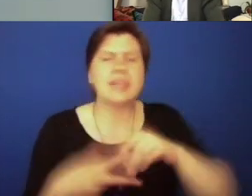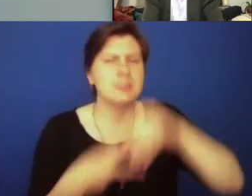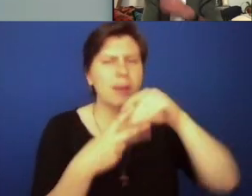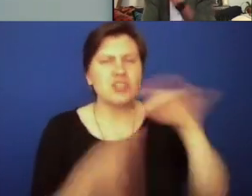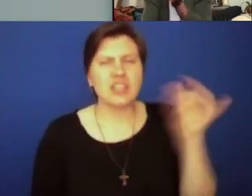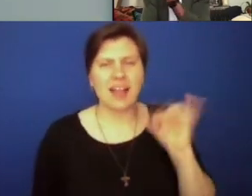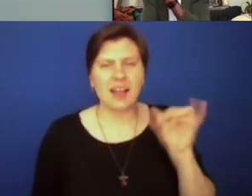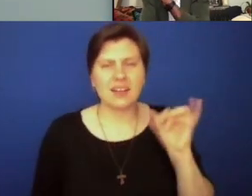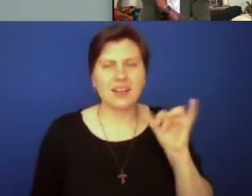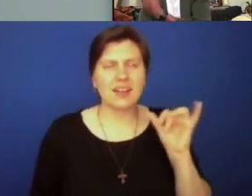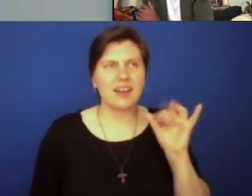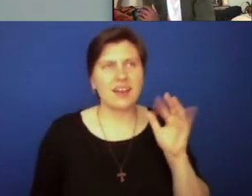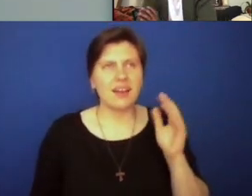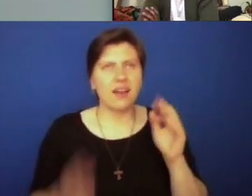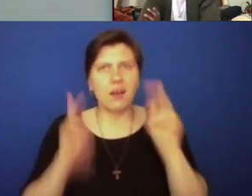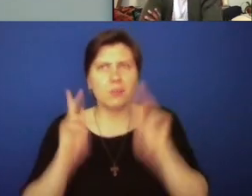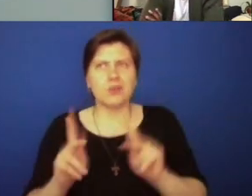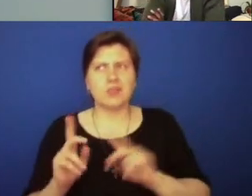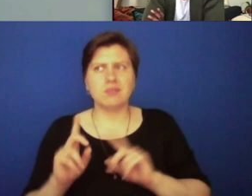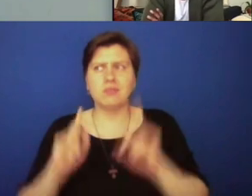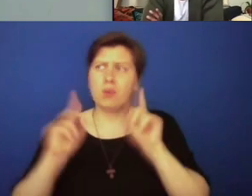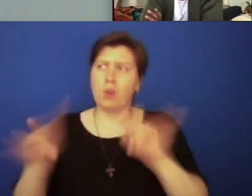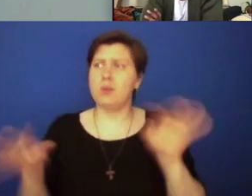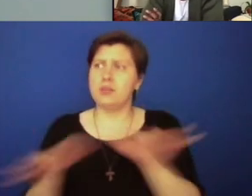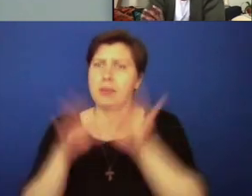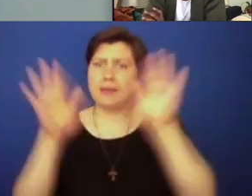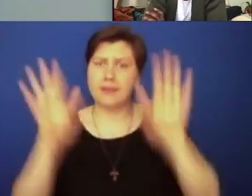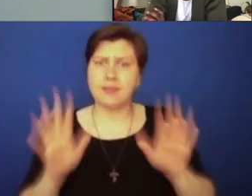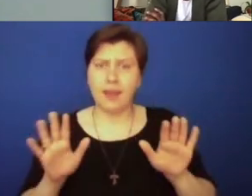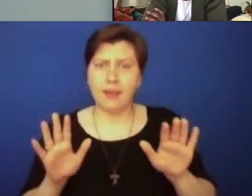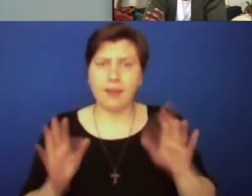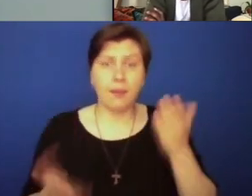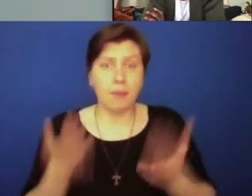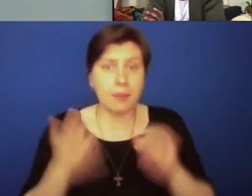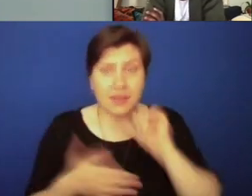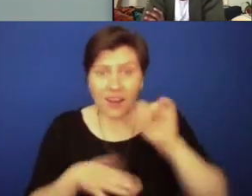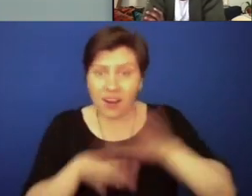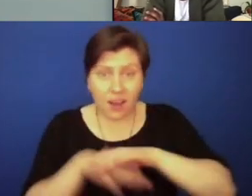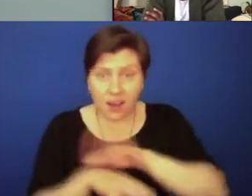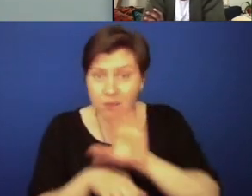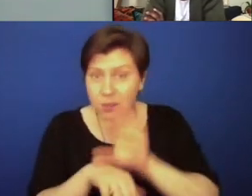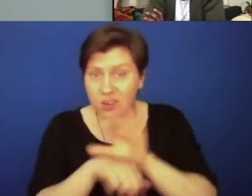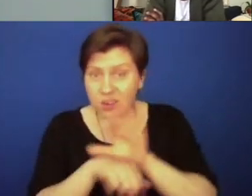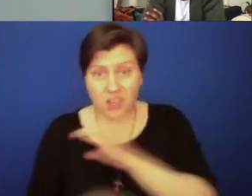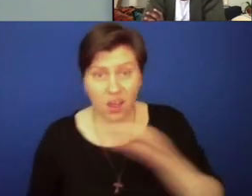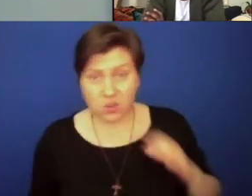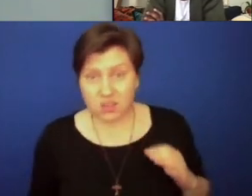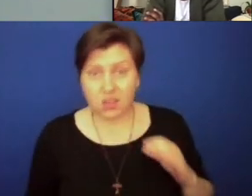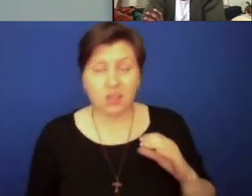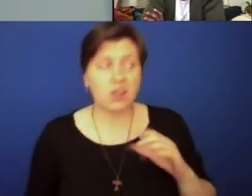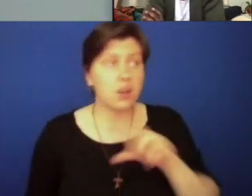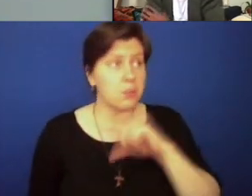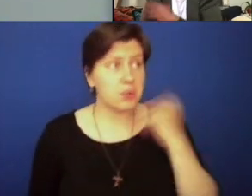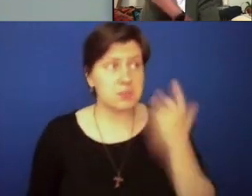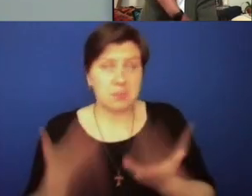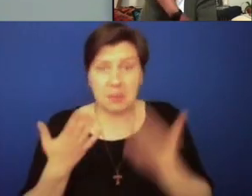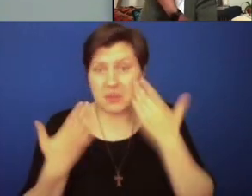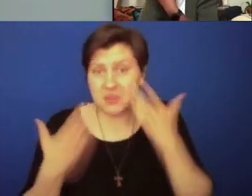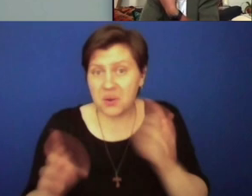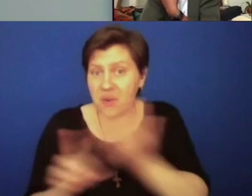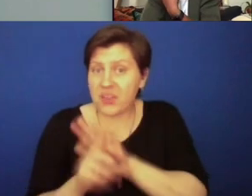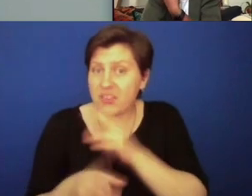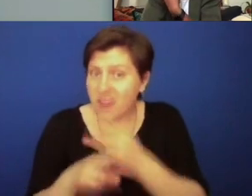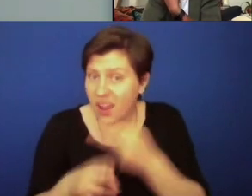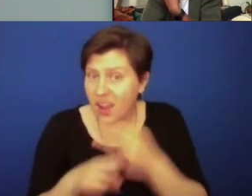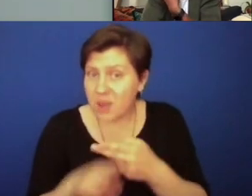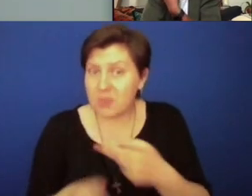I'm especially thinking about the person who just goes to Mass on Sunday, right? They might not even be on their parish council. The priest or the pastor might not even know their